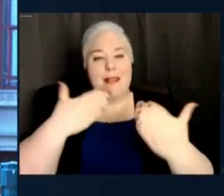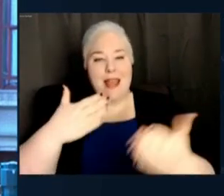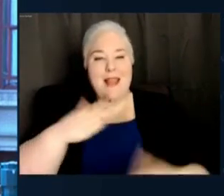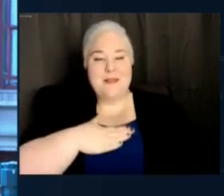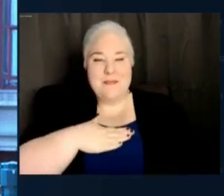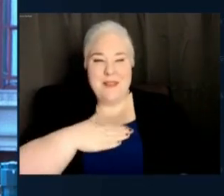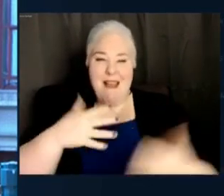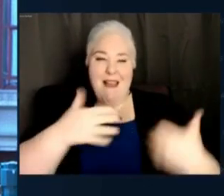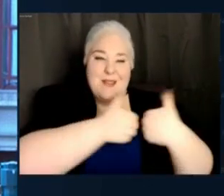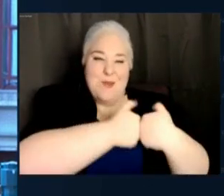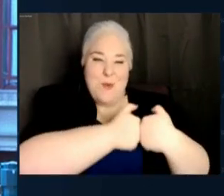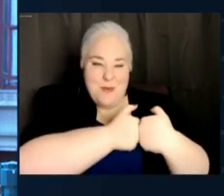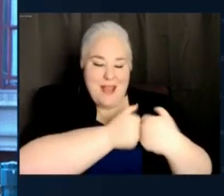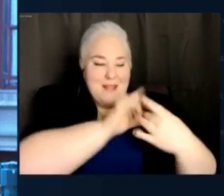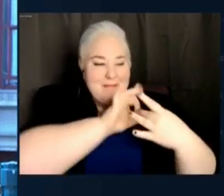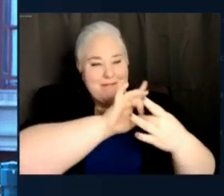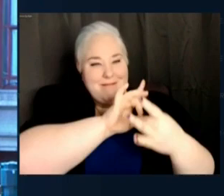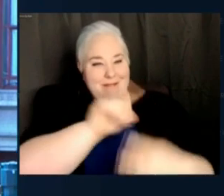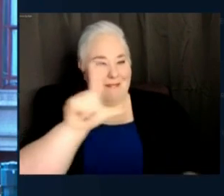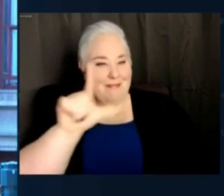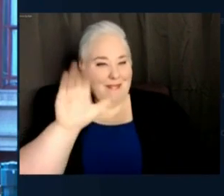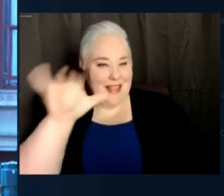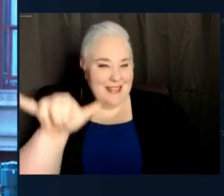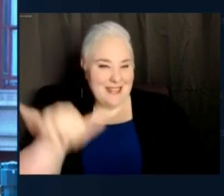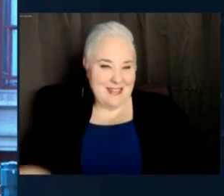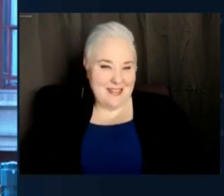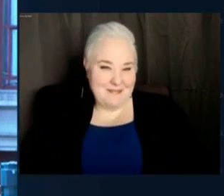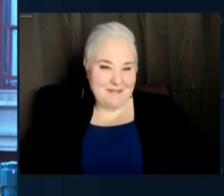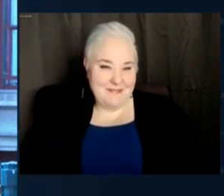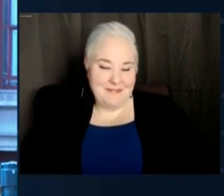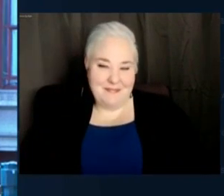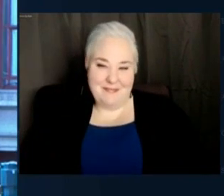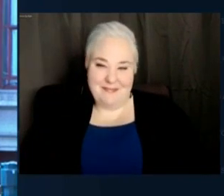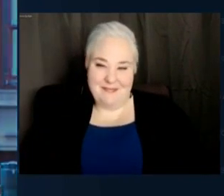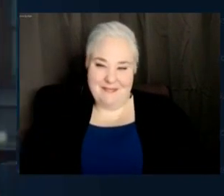Lacey, for